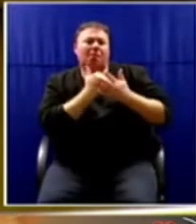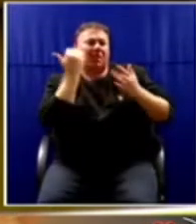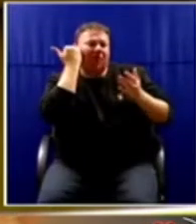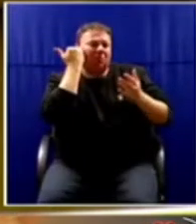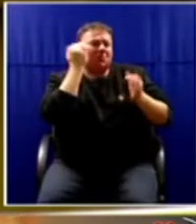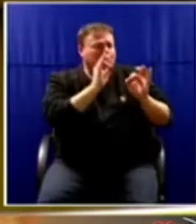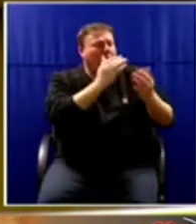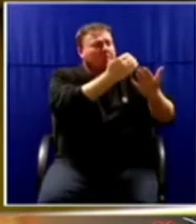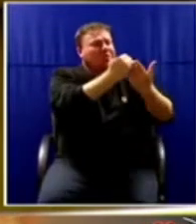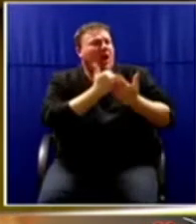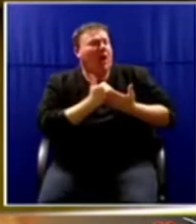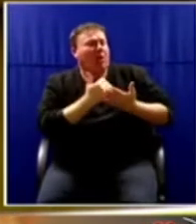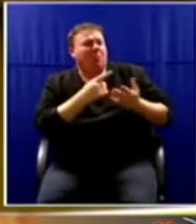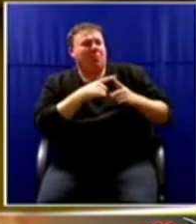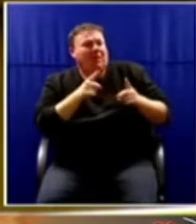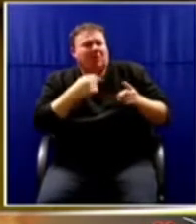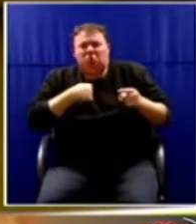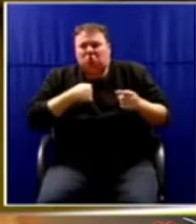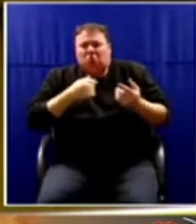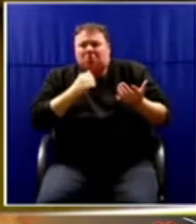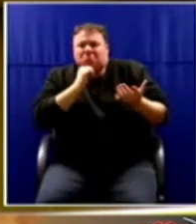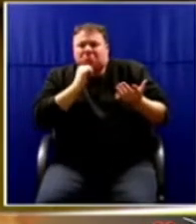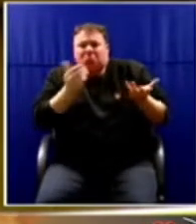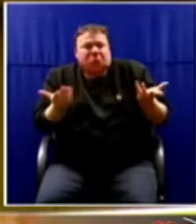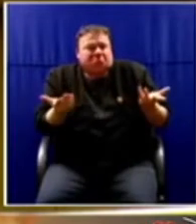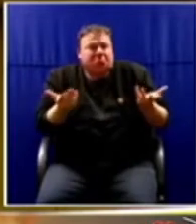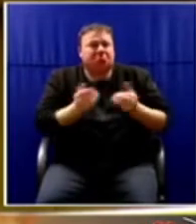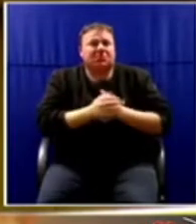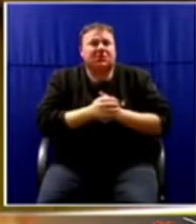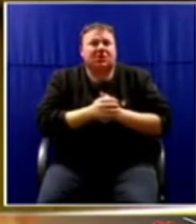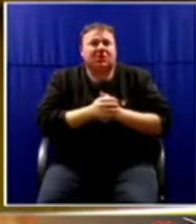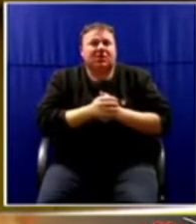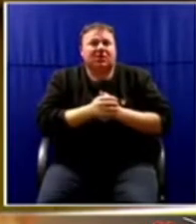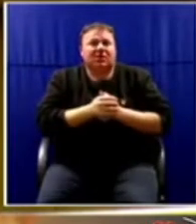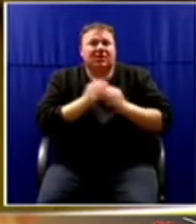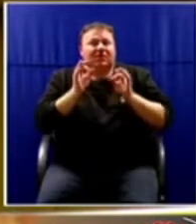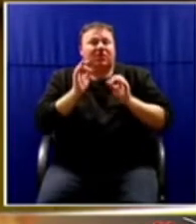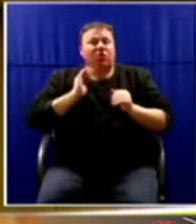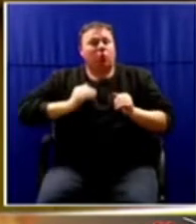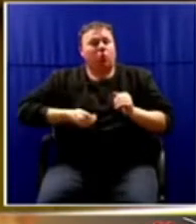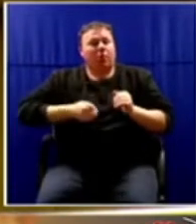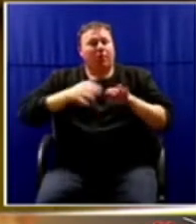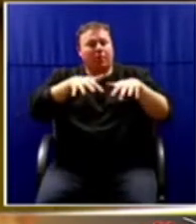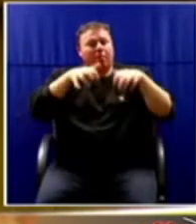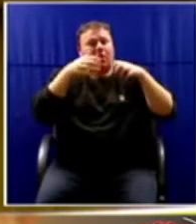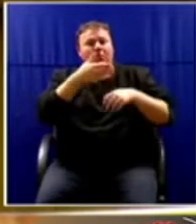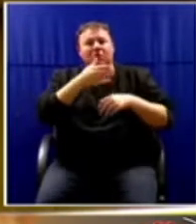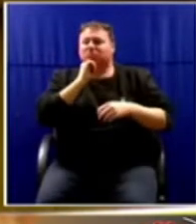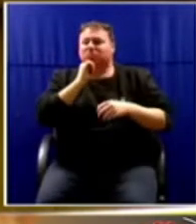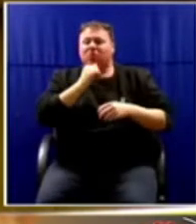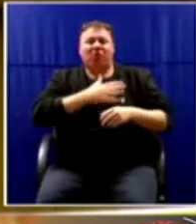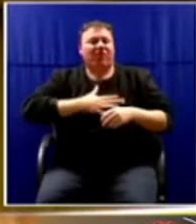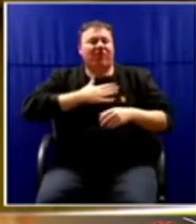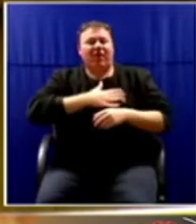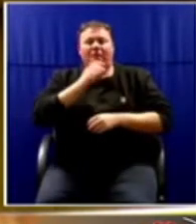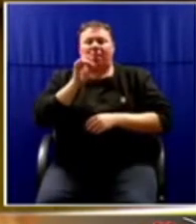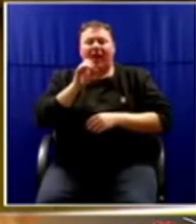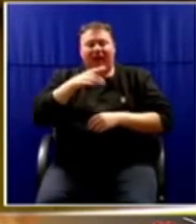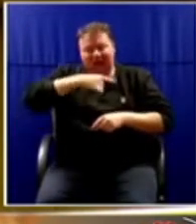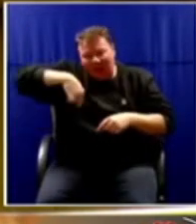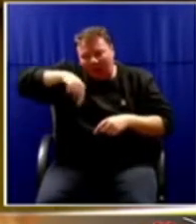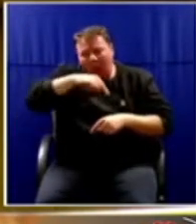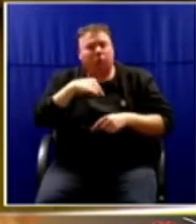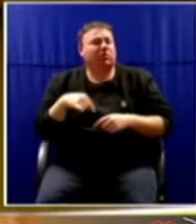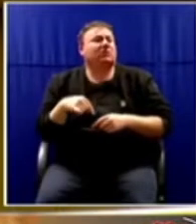What have we done as women that even our very own women in parliament do not feel the pain, our pain